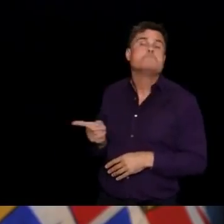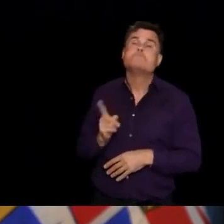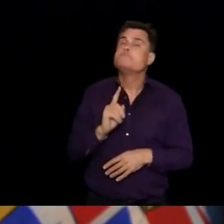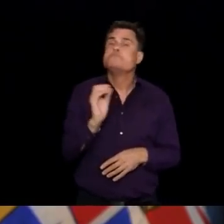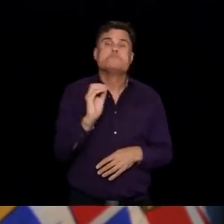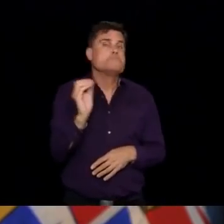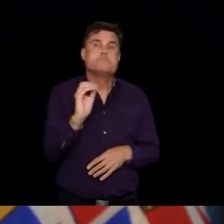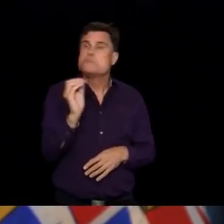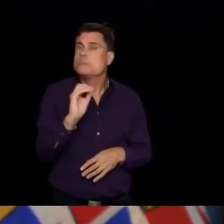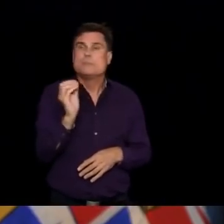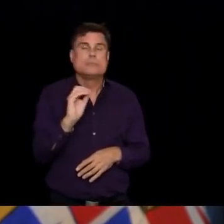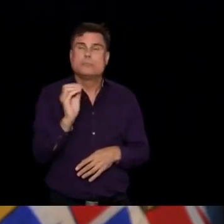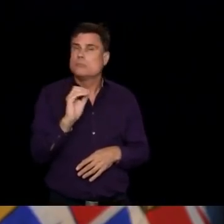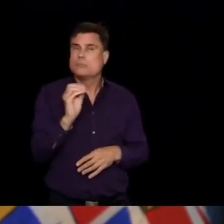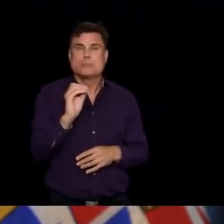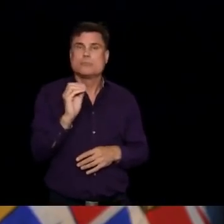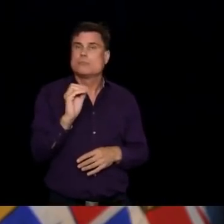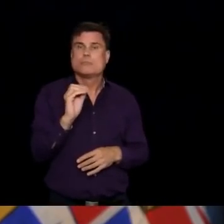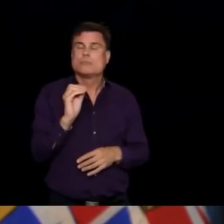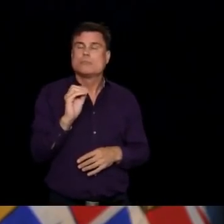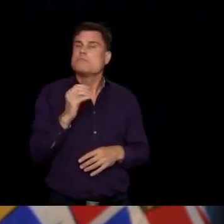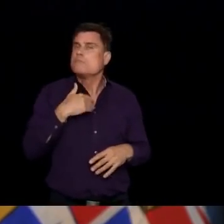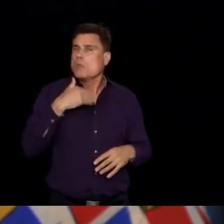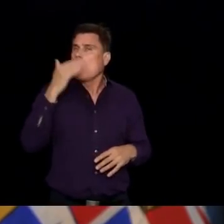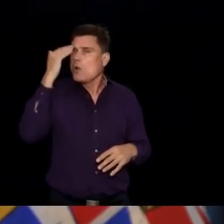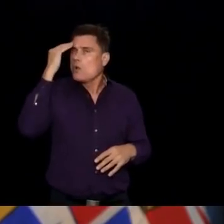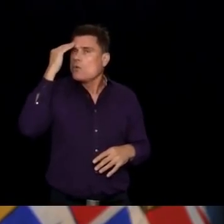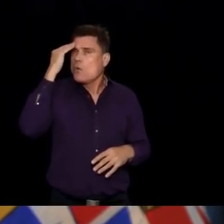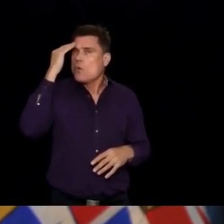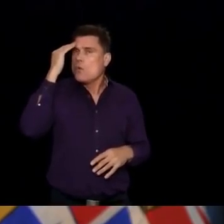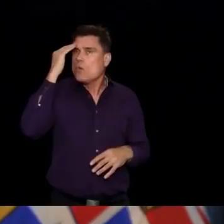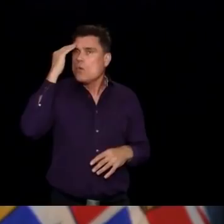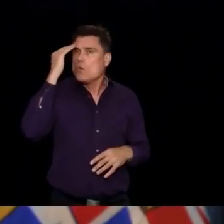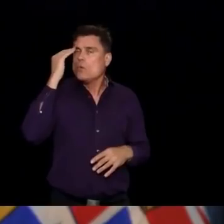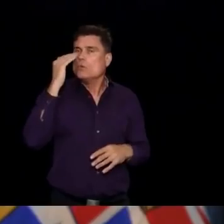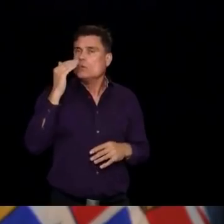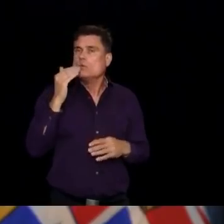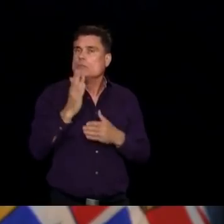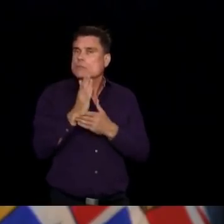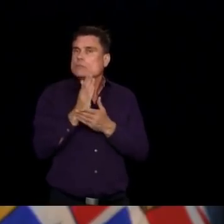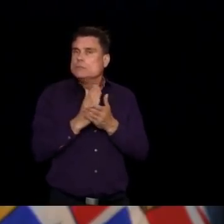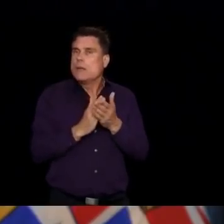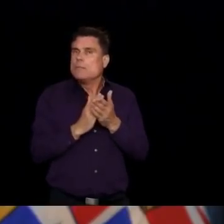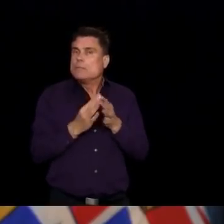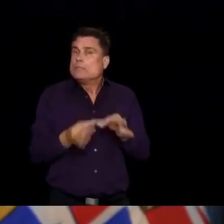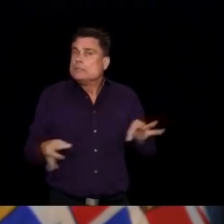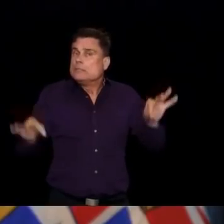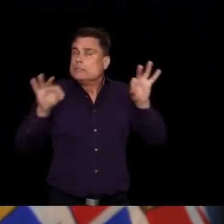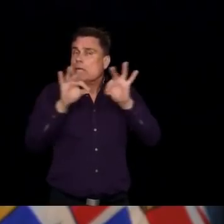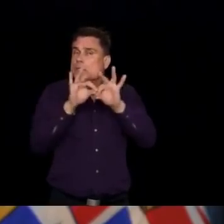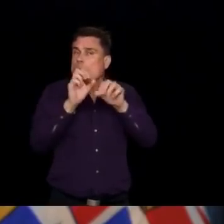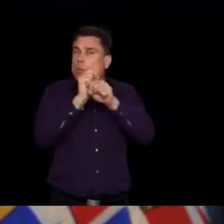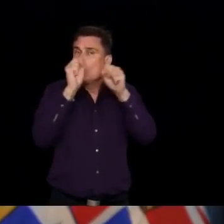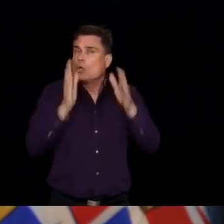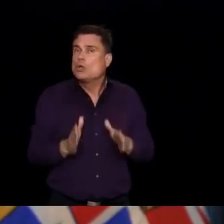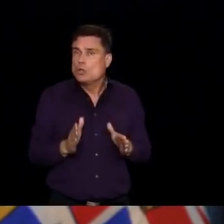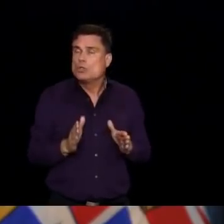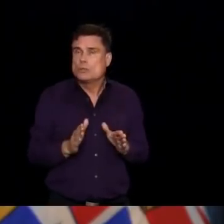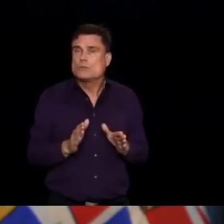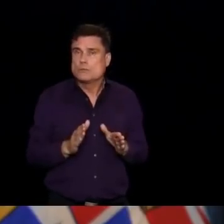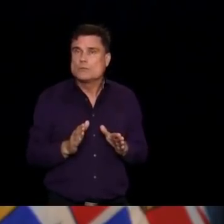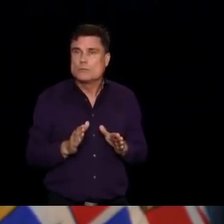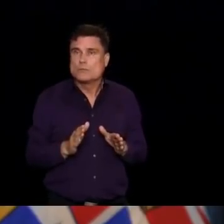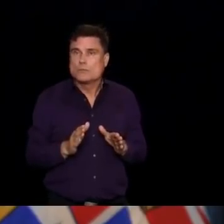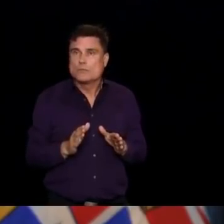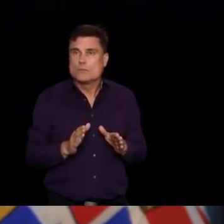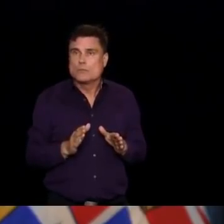across the border. And we have had people become sick once they're here in BC. But not anybody that